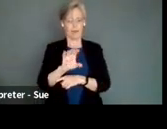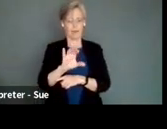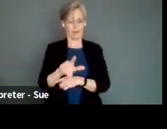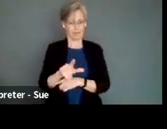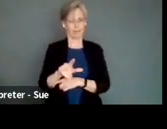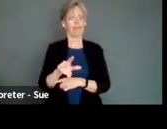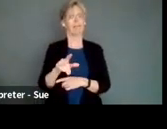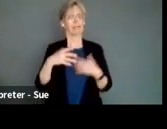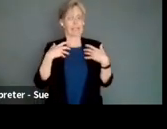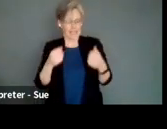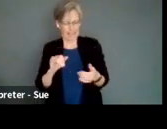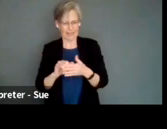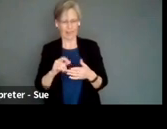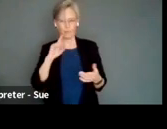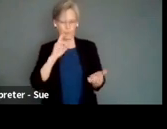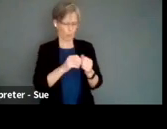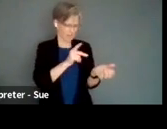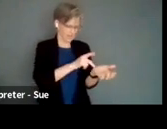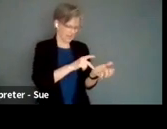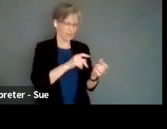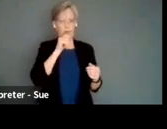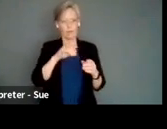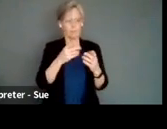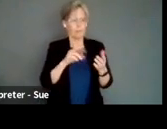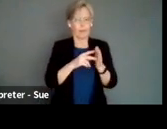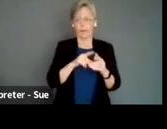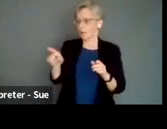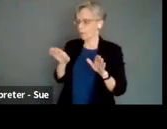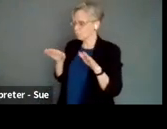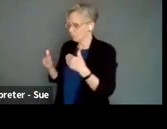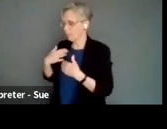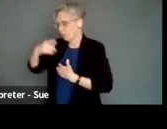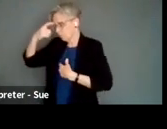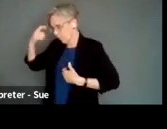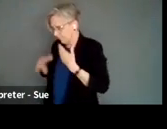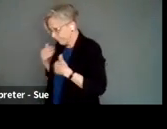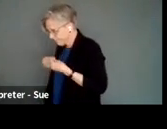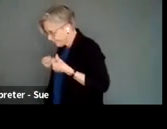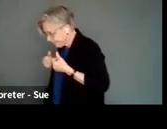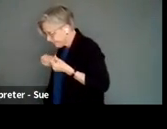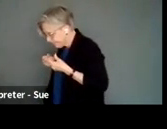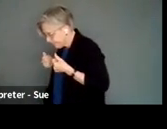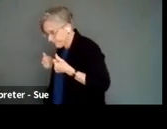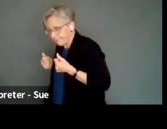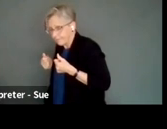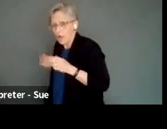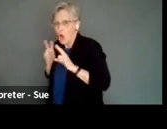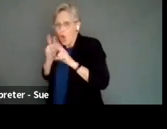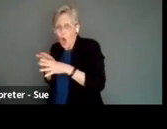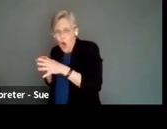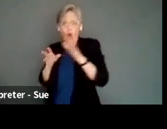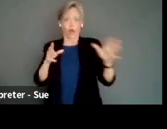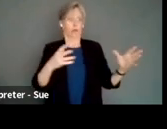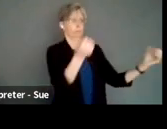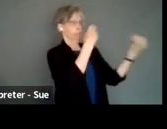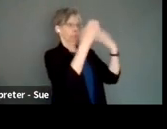model where it's talking about, it's not just how do you go off in a room and heal your traumas? It's how do you deal with the whole of what's coming at